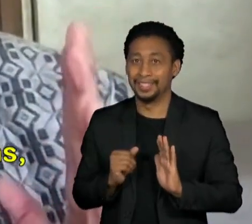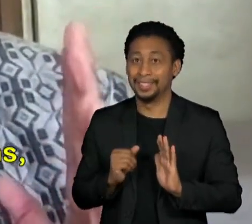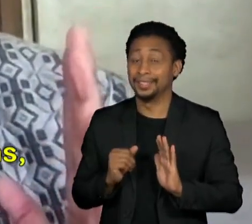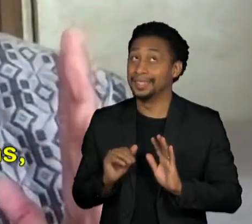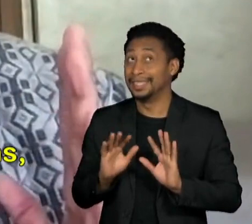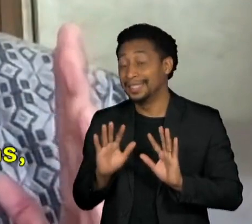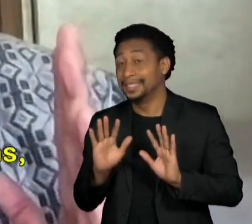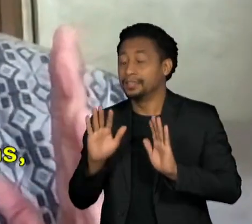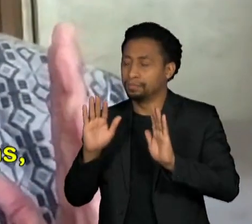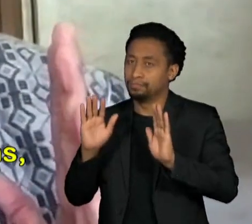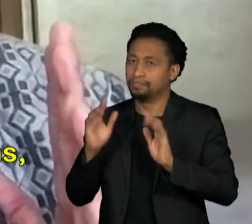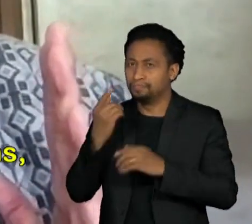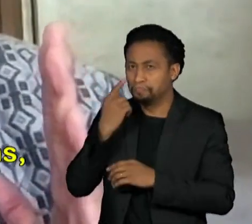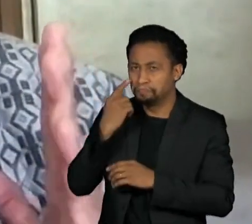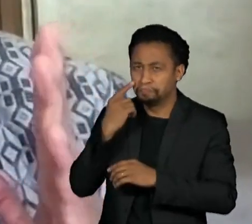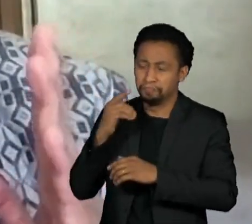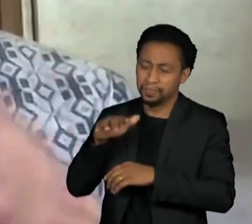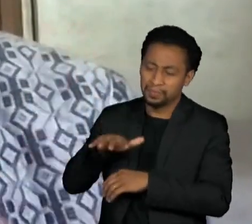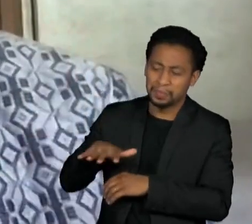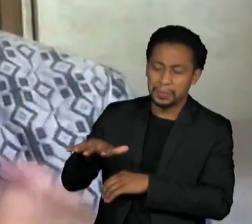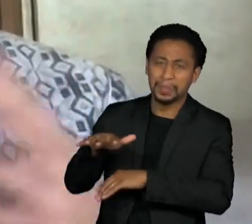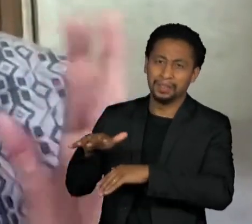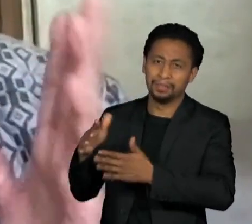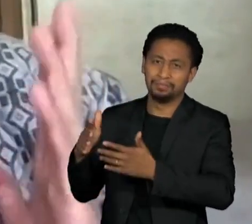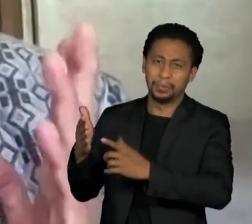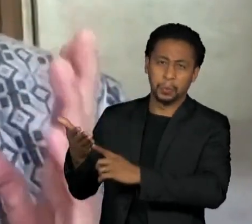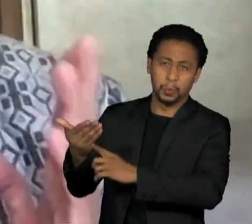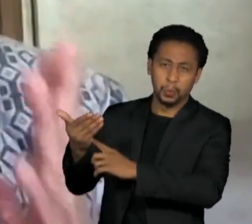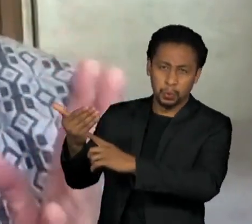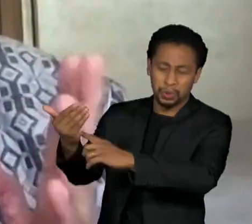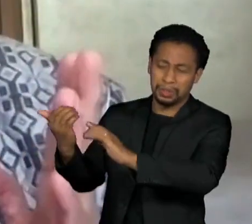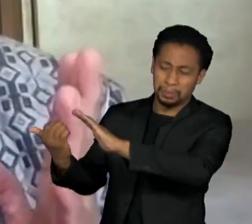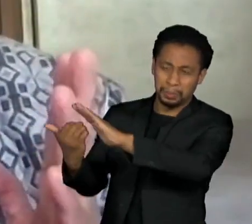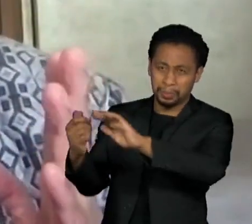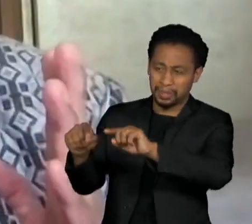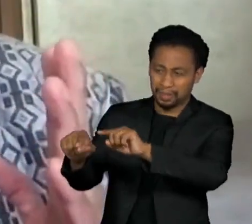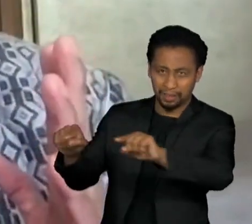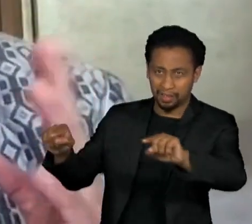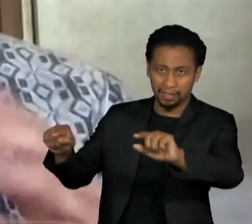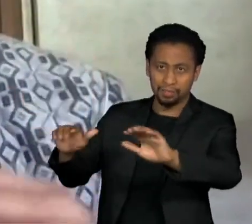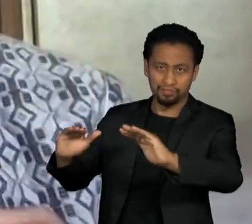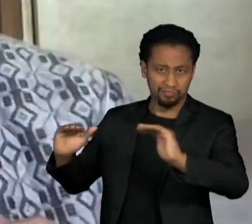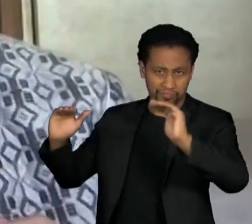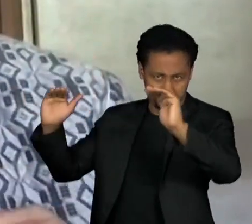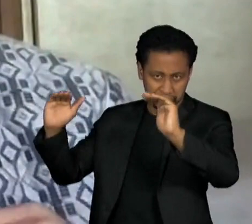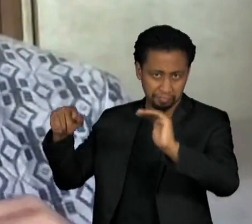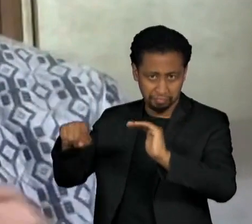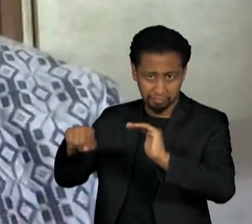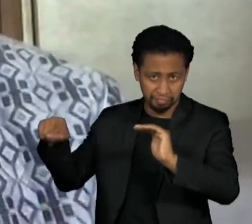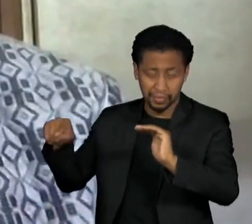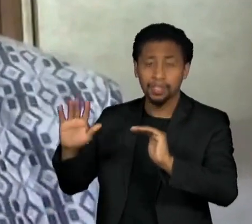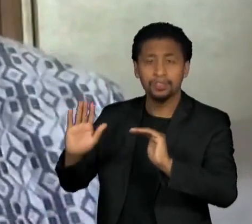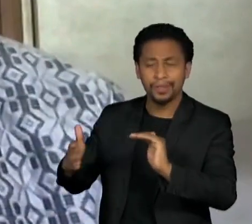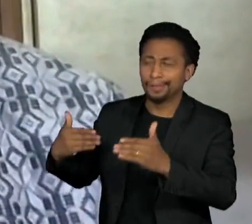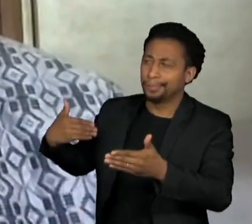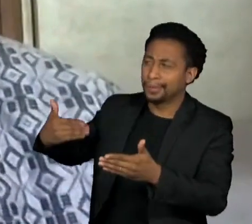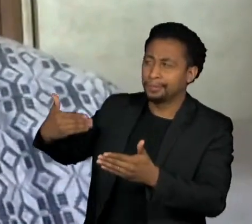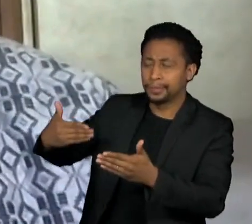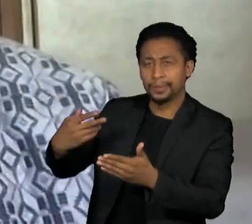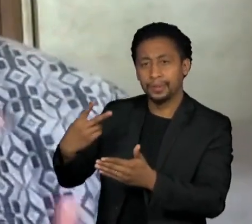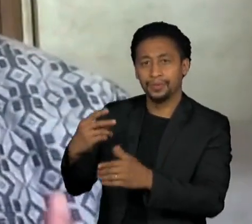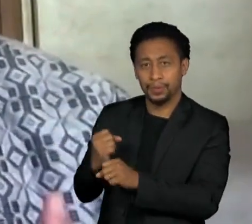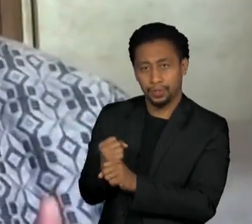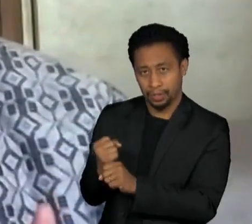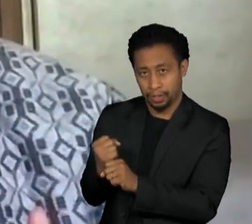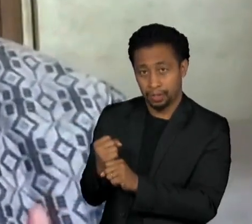technology platforms, big tech, they've been around for 20 years. And in the last, I would say,